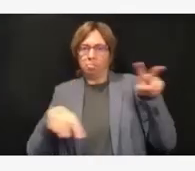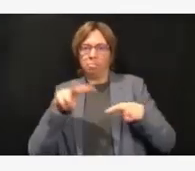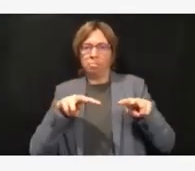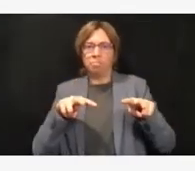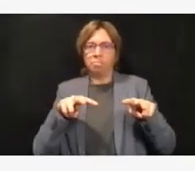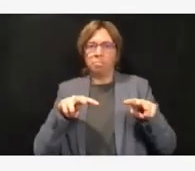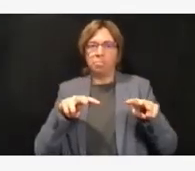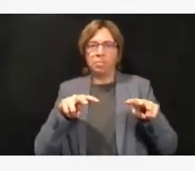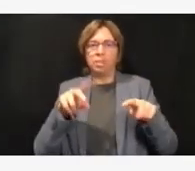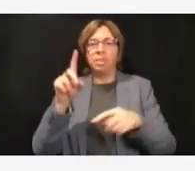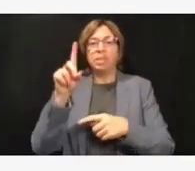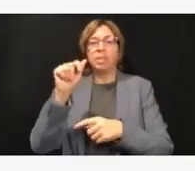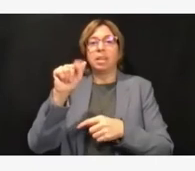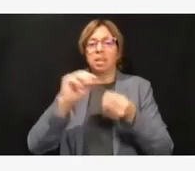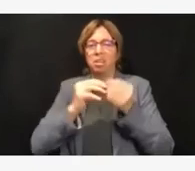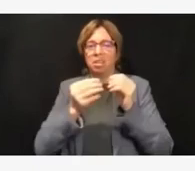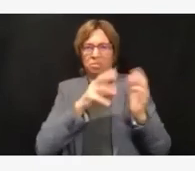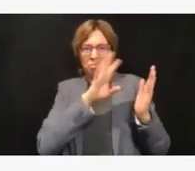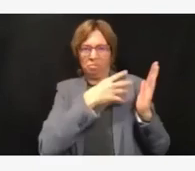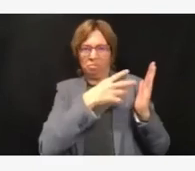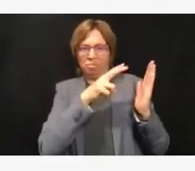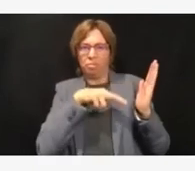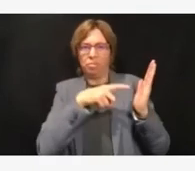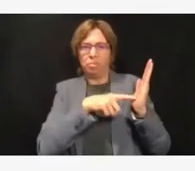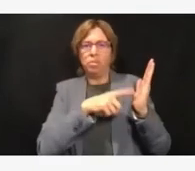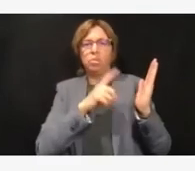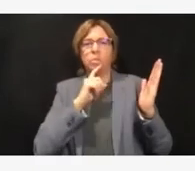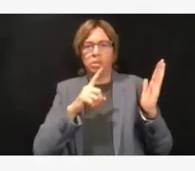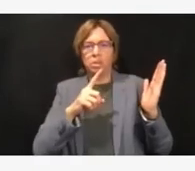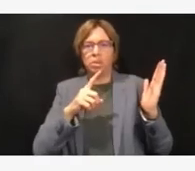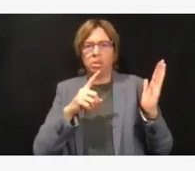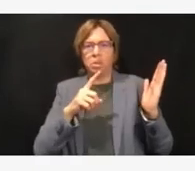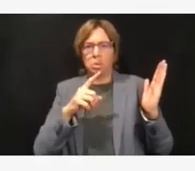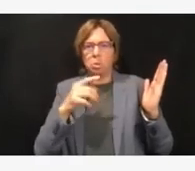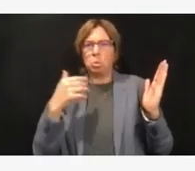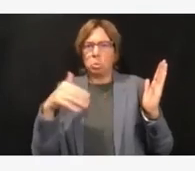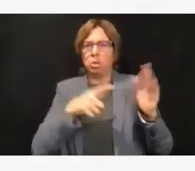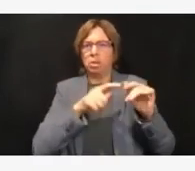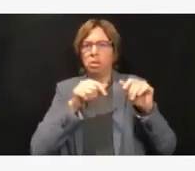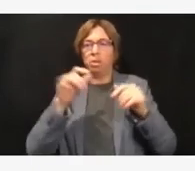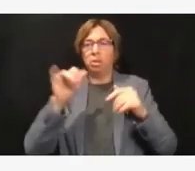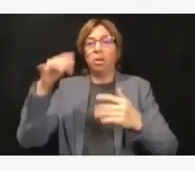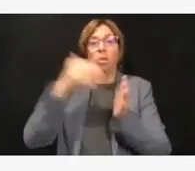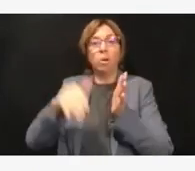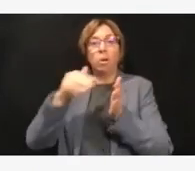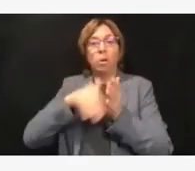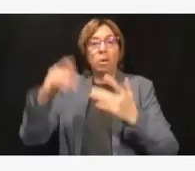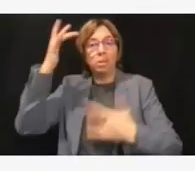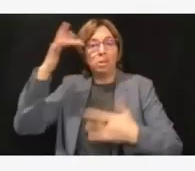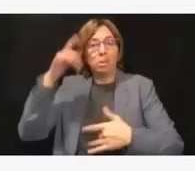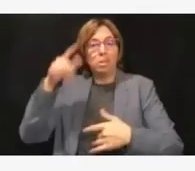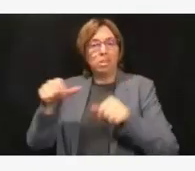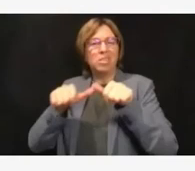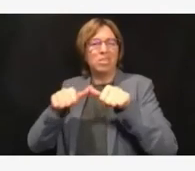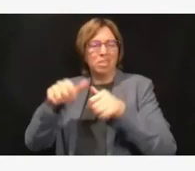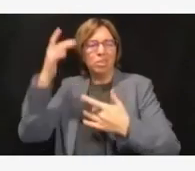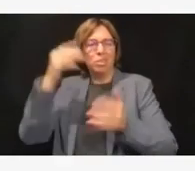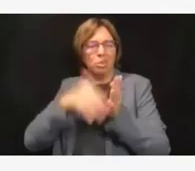of it was acute exacerbations of chronic disorders. So we expect there to be some of that.